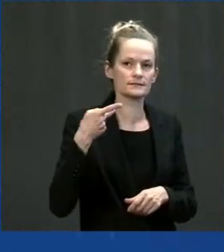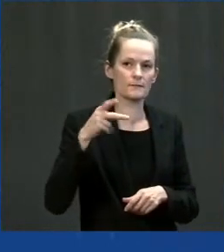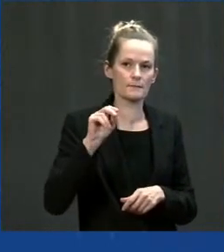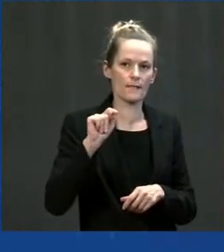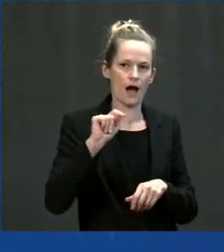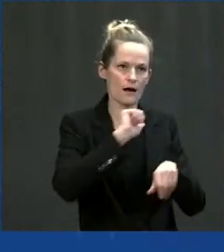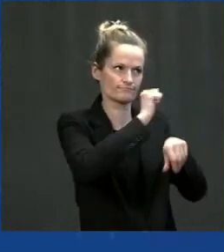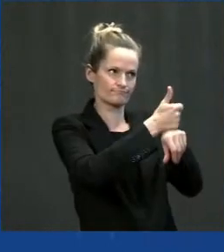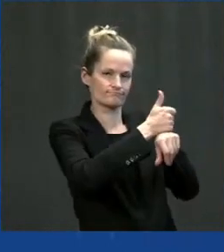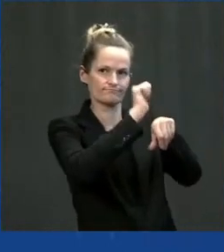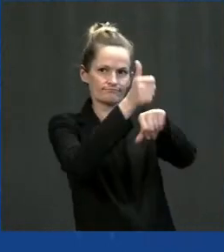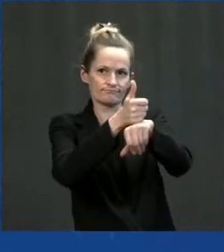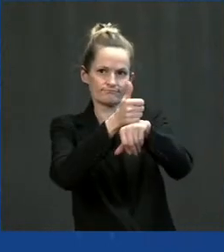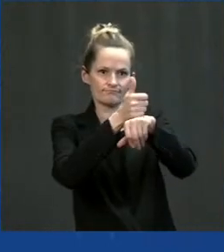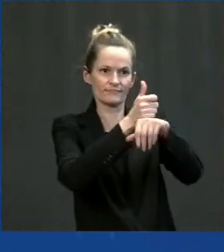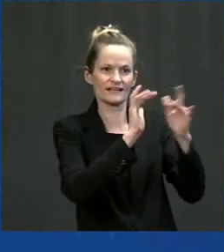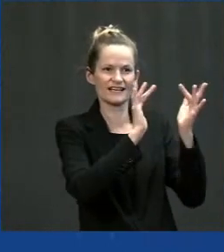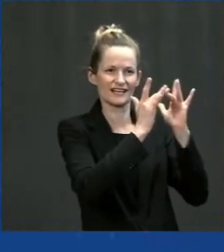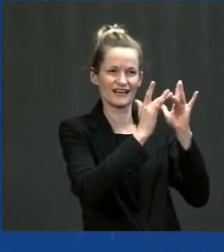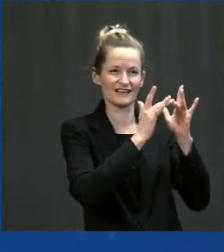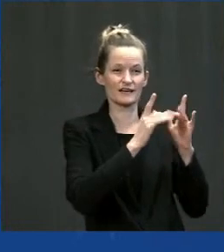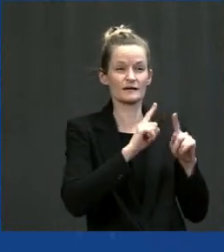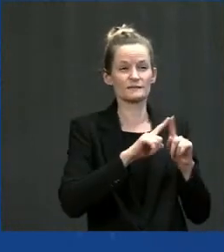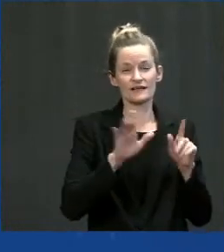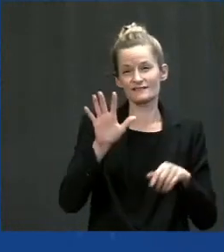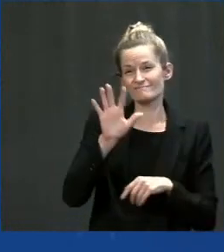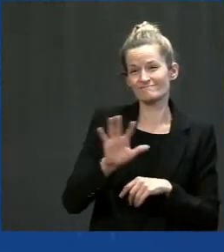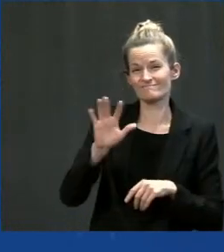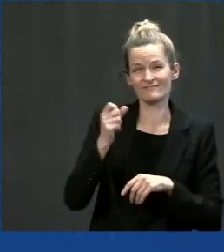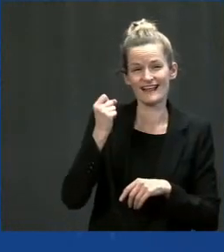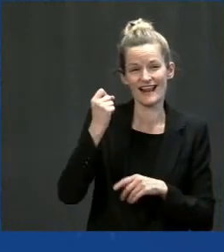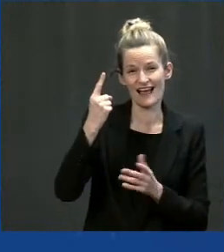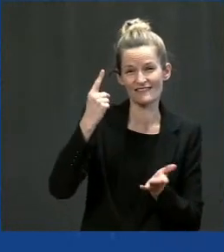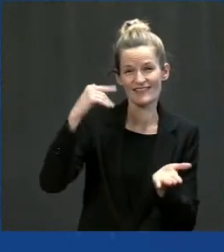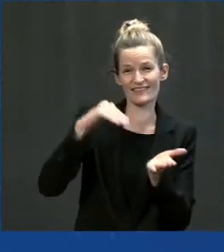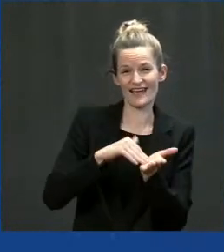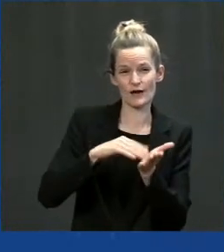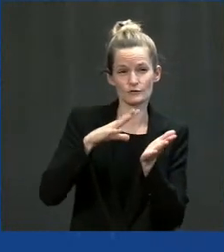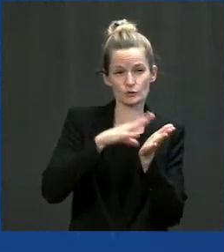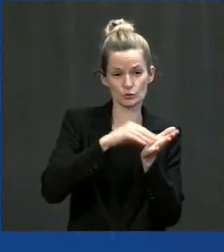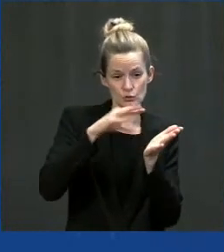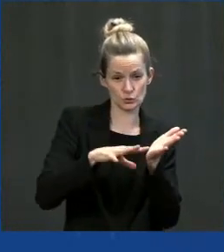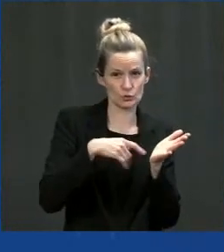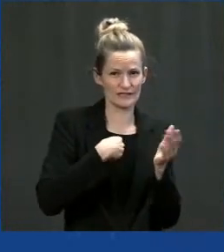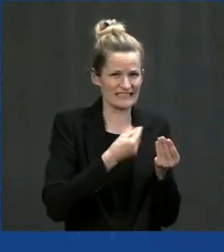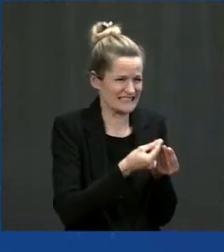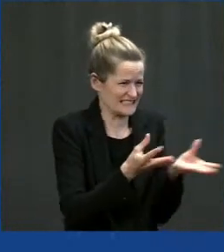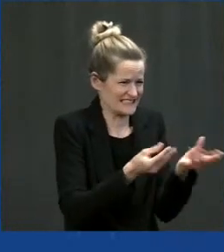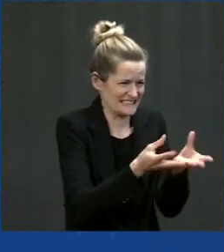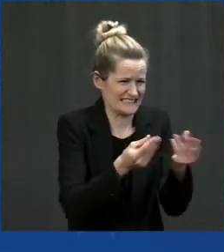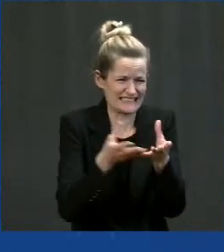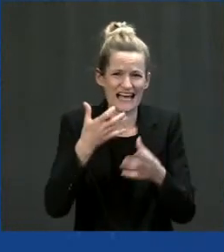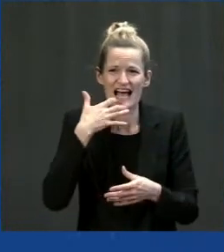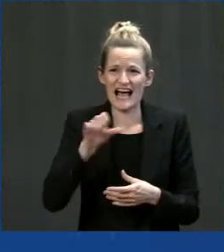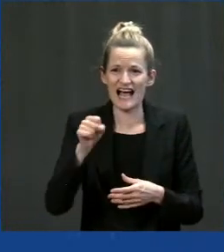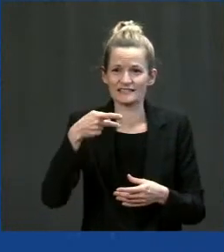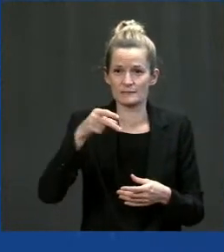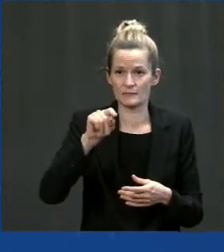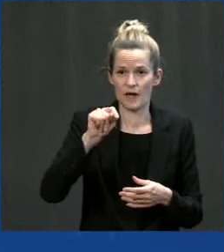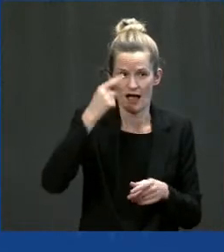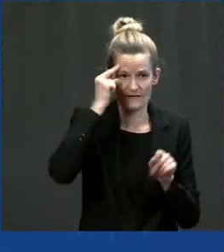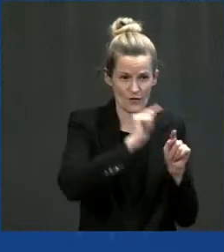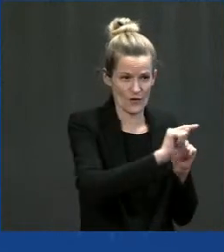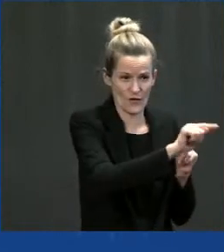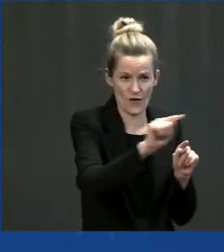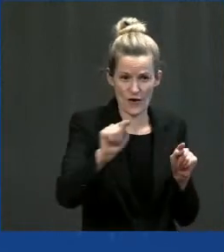students and other Cherokees who needed them just to get us through. That was important. It was a significant investment, but it really